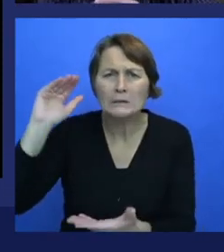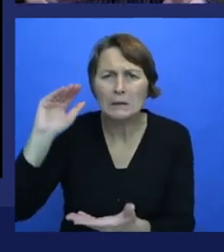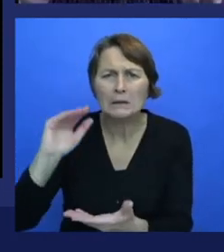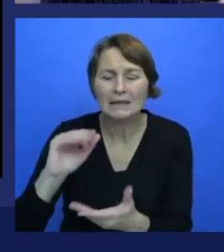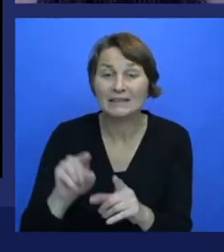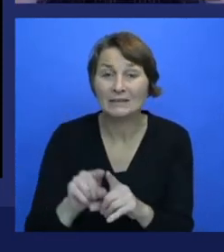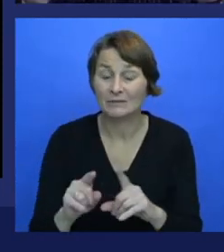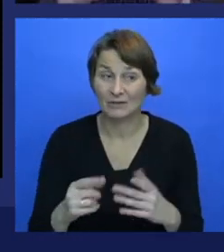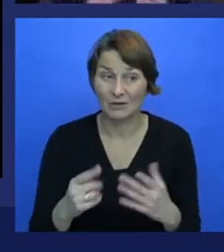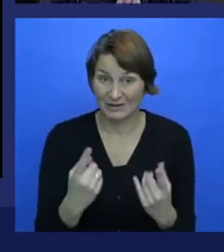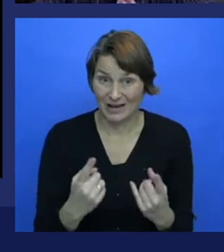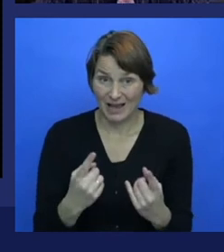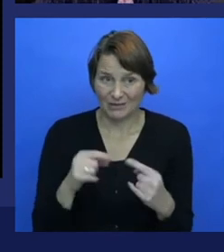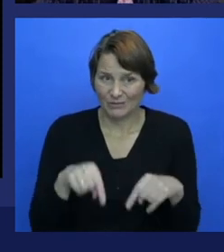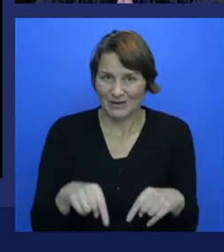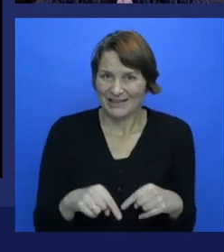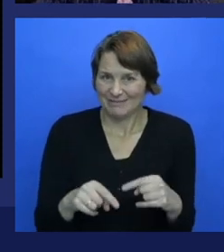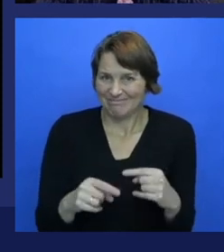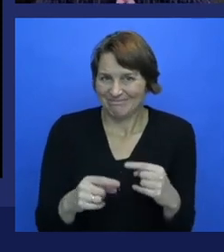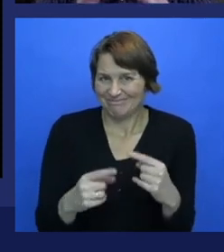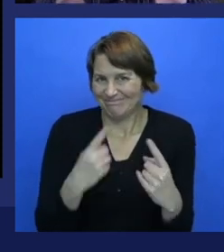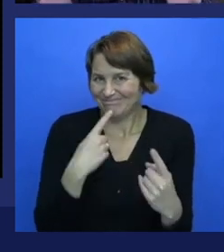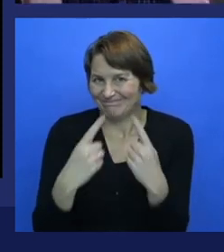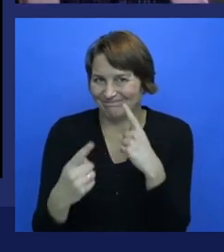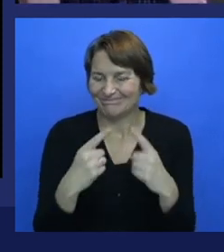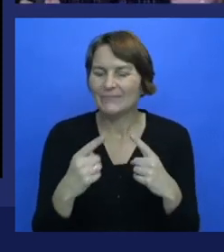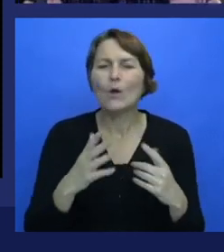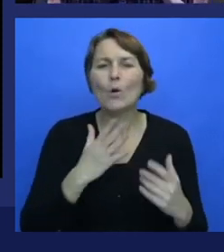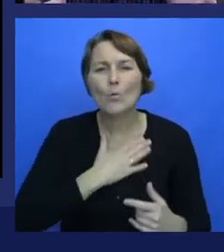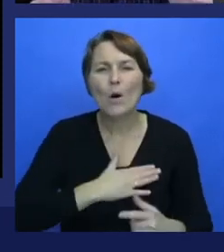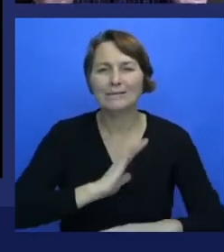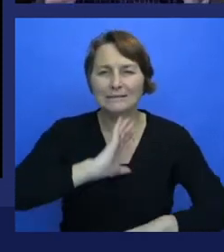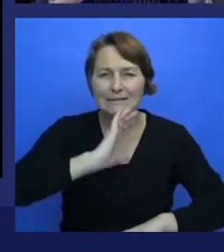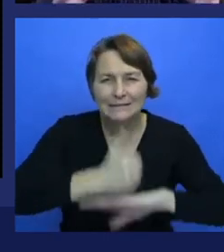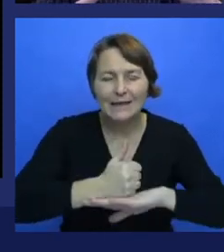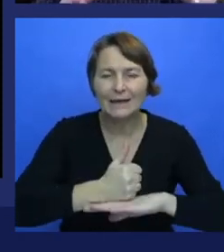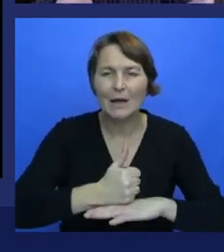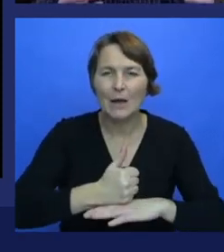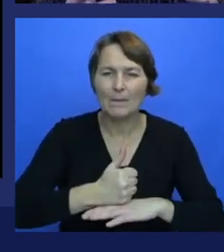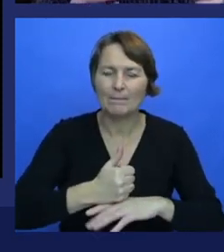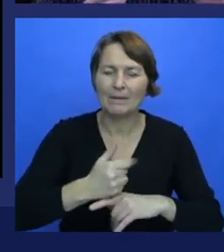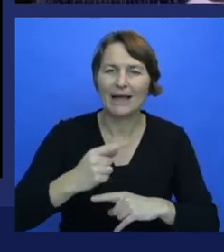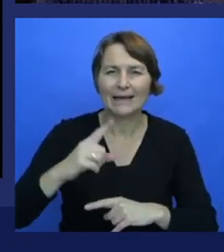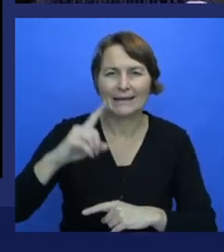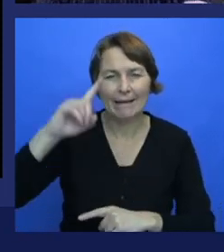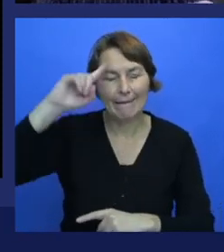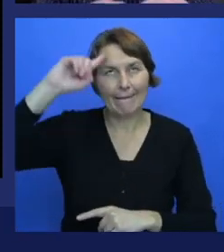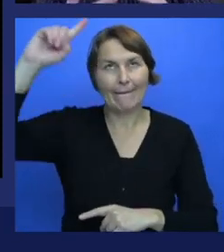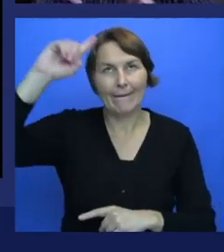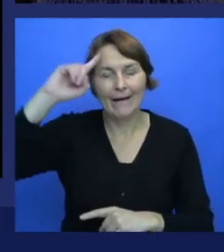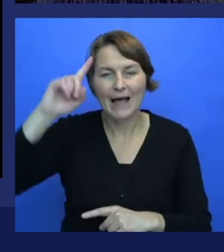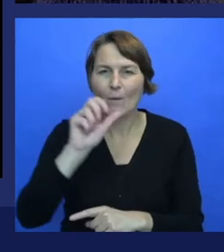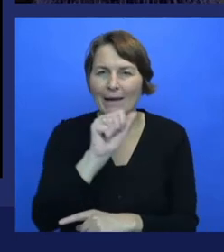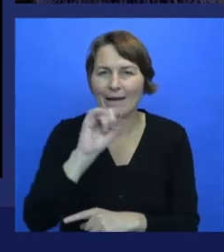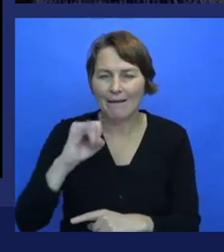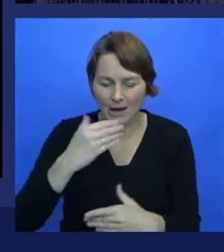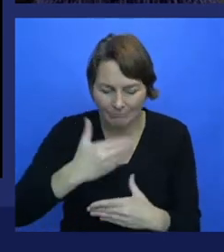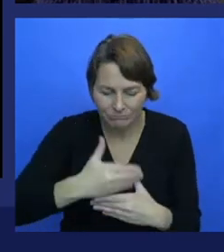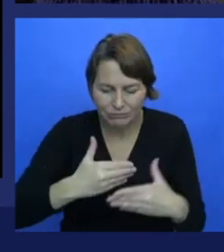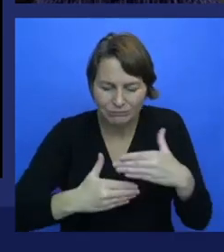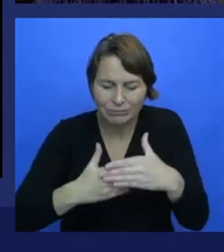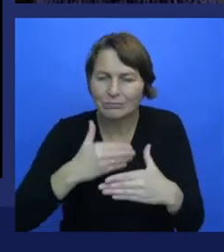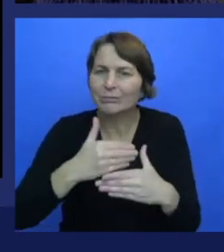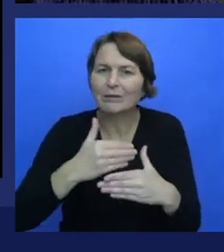conversation about building an intelligence, either. We're building, we're still using these technologies to build tools to do useful